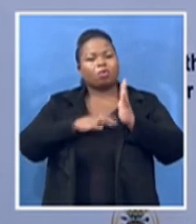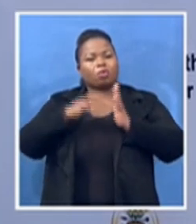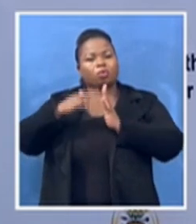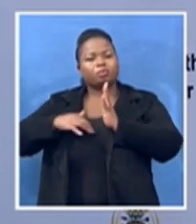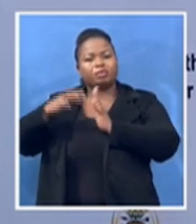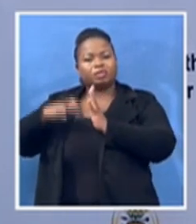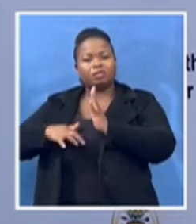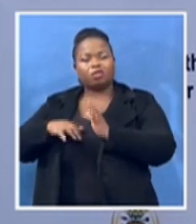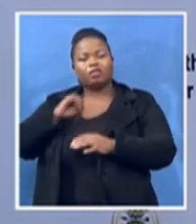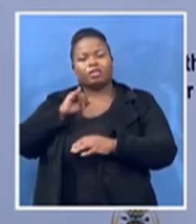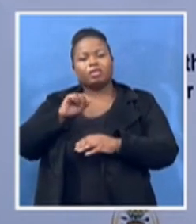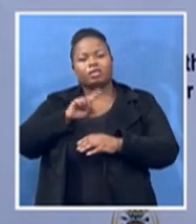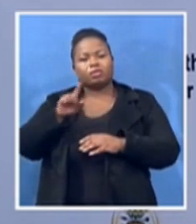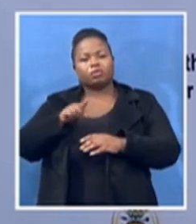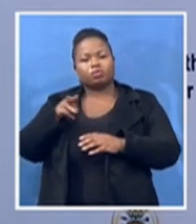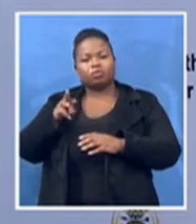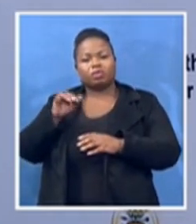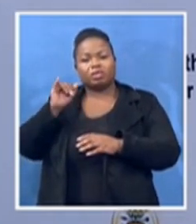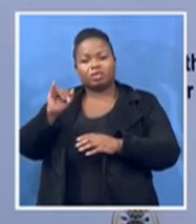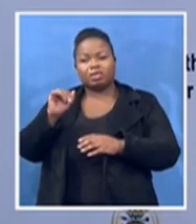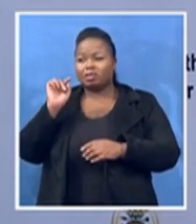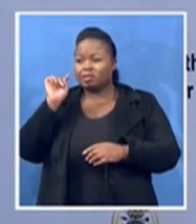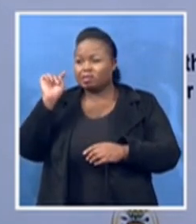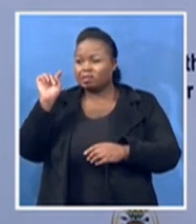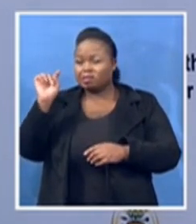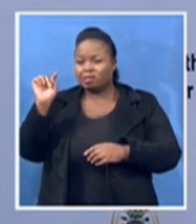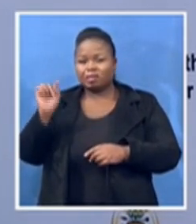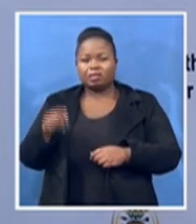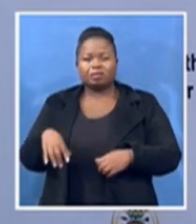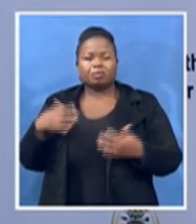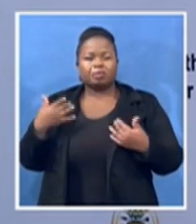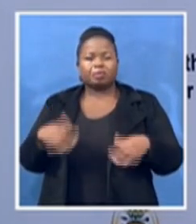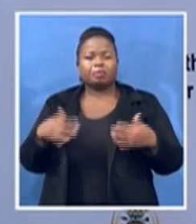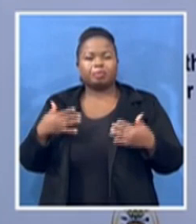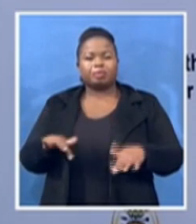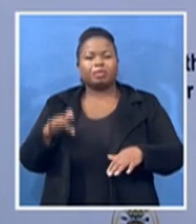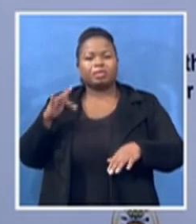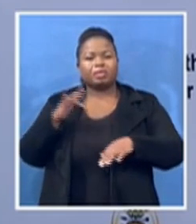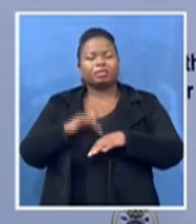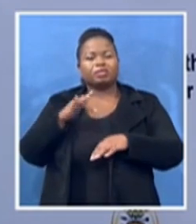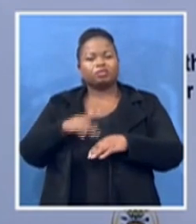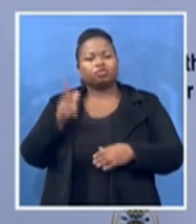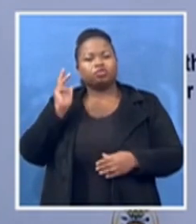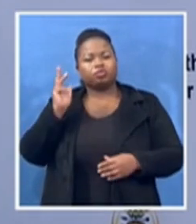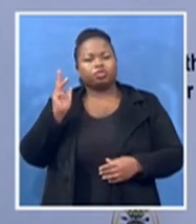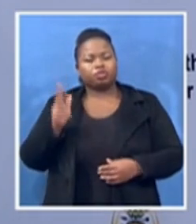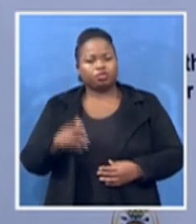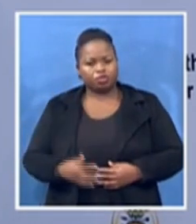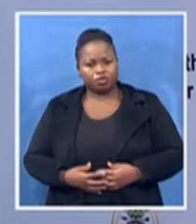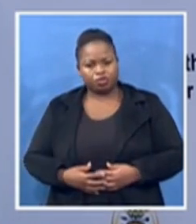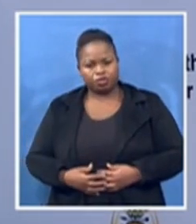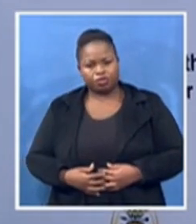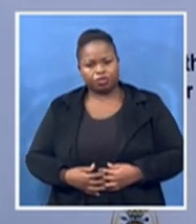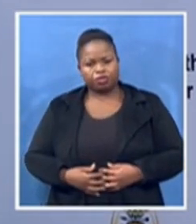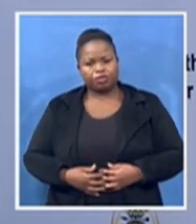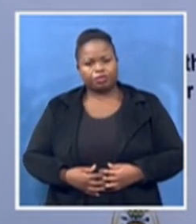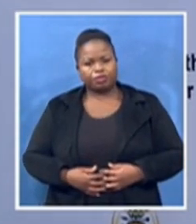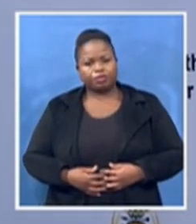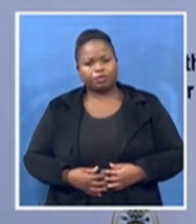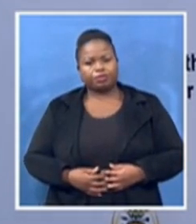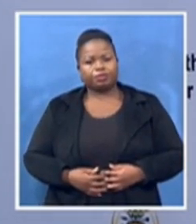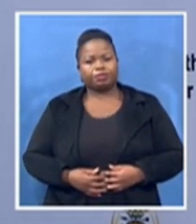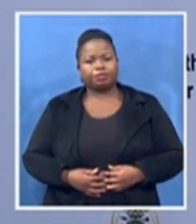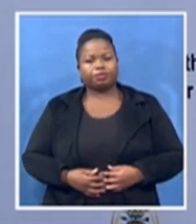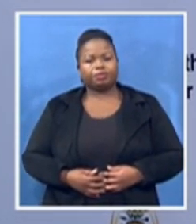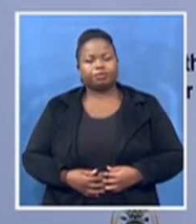and most sensible little speech. We are great believers in classification,